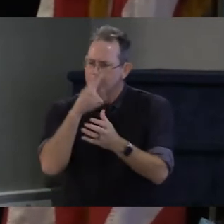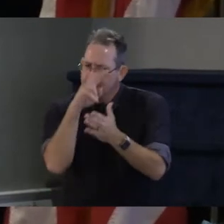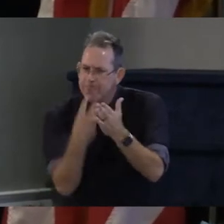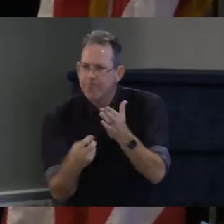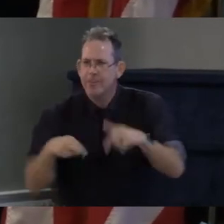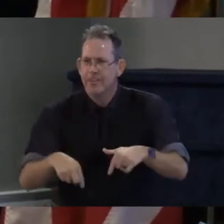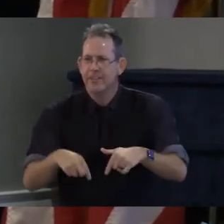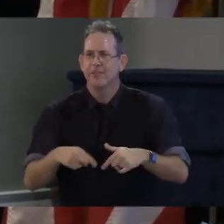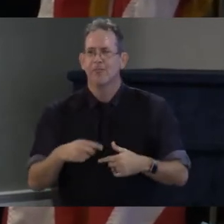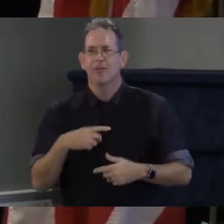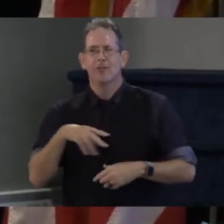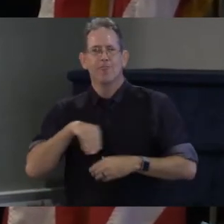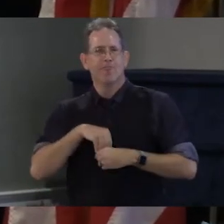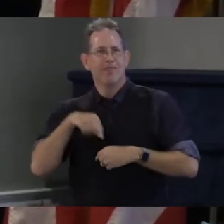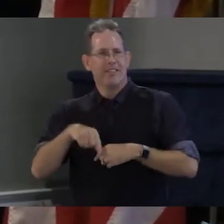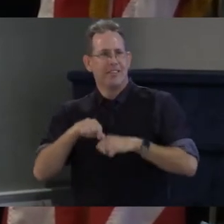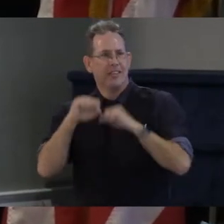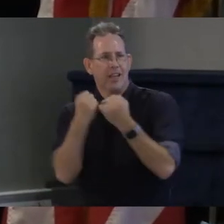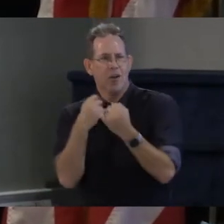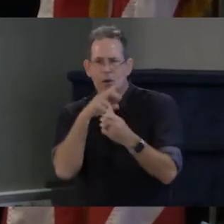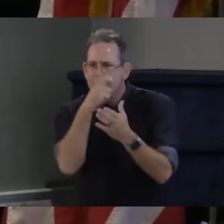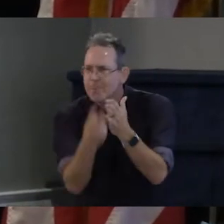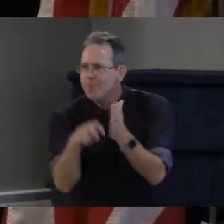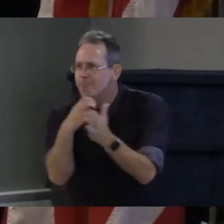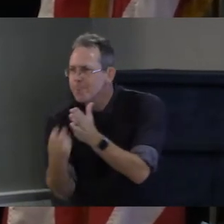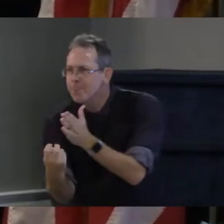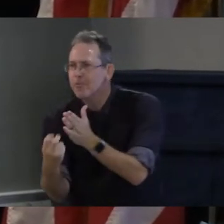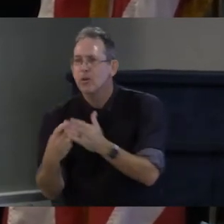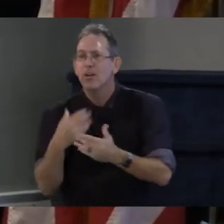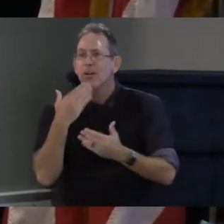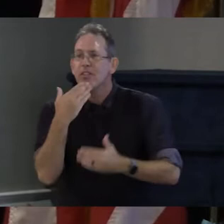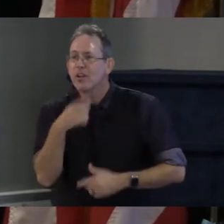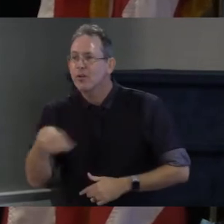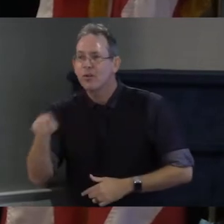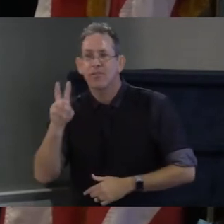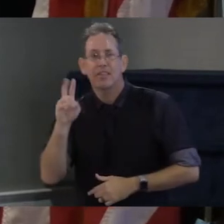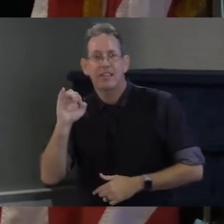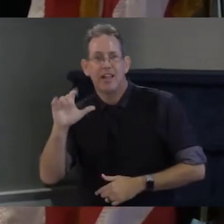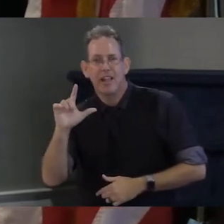society and I just thank the VCIL so much for having us here